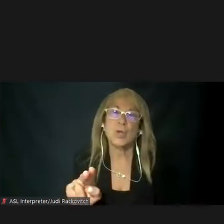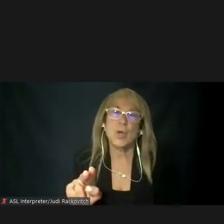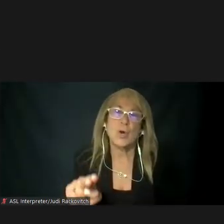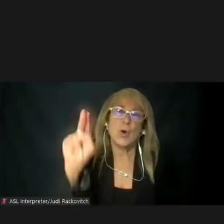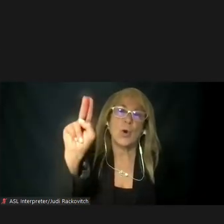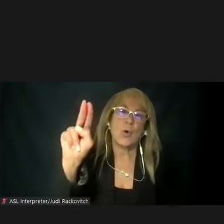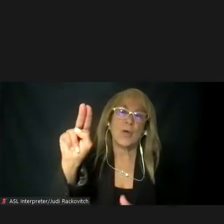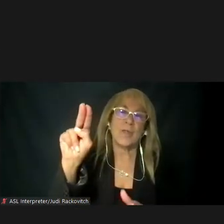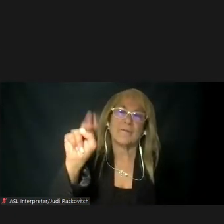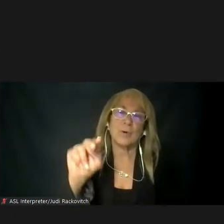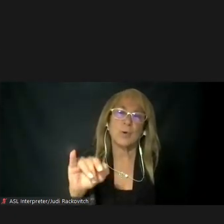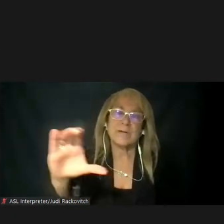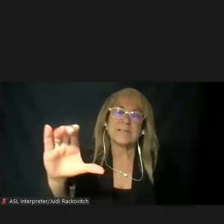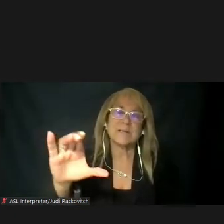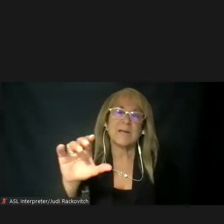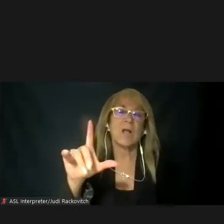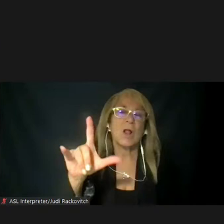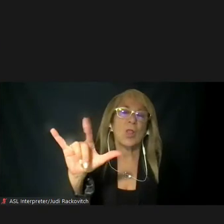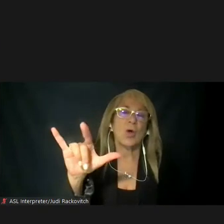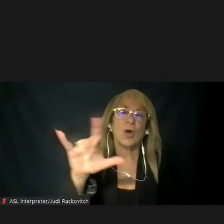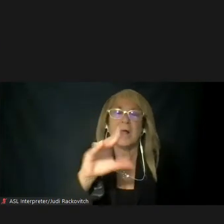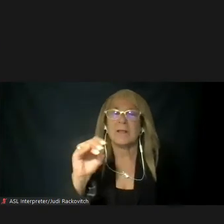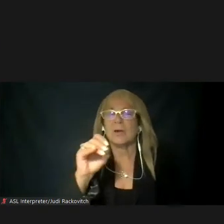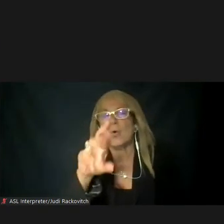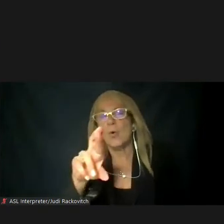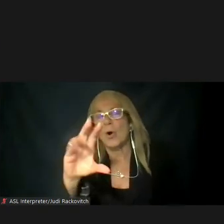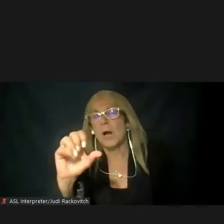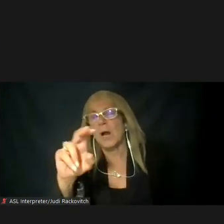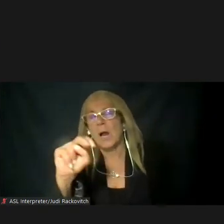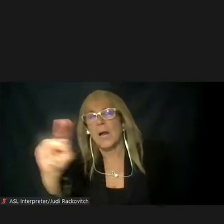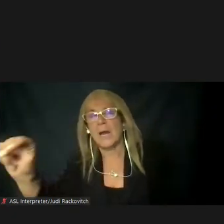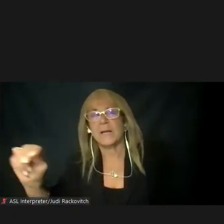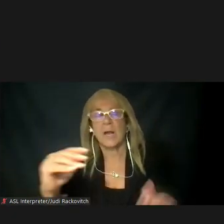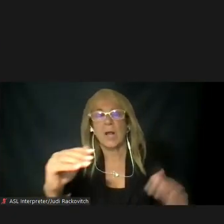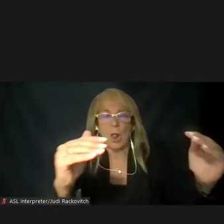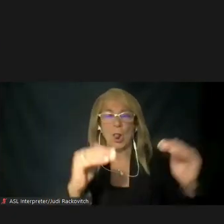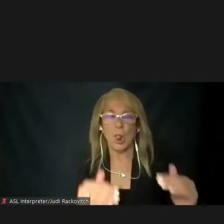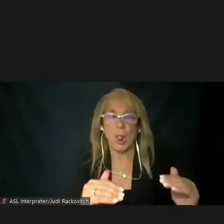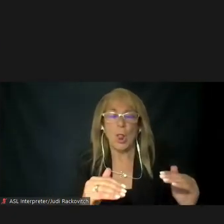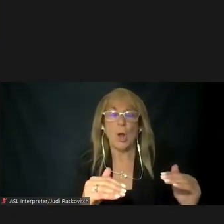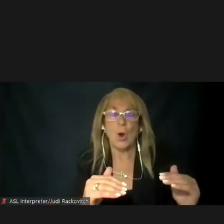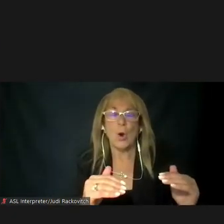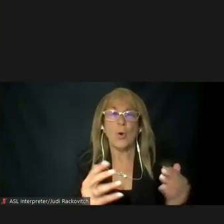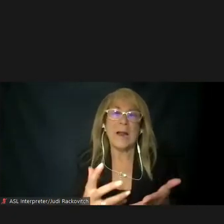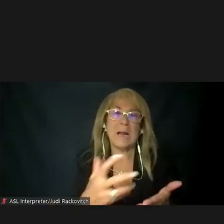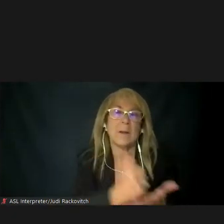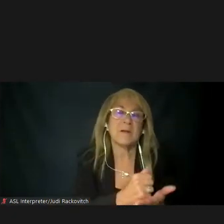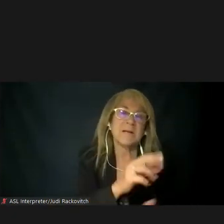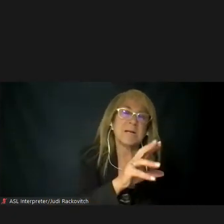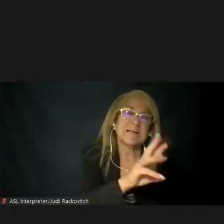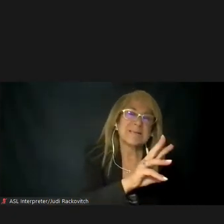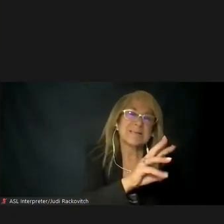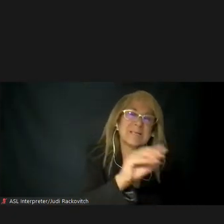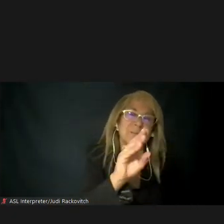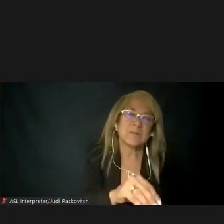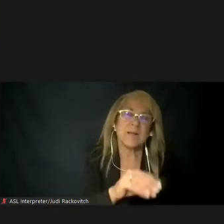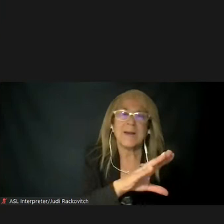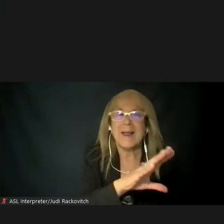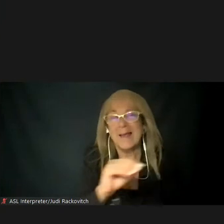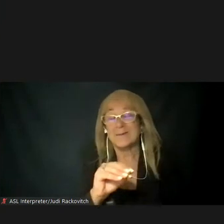Long Island, and in Connecticut, while the low-income population represents over 9%, about 6%, and over 10%, respectively.